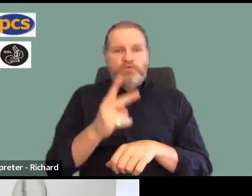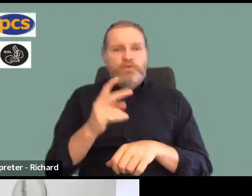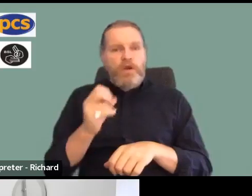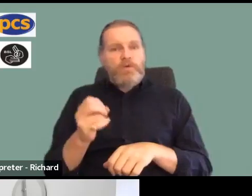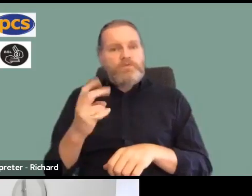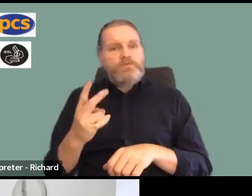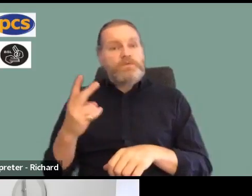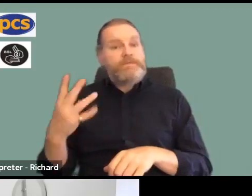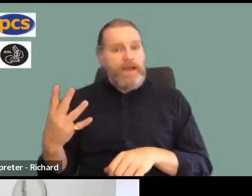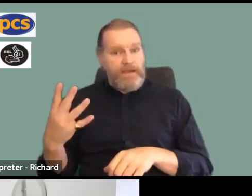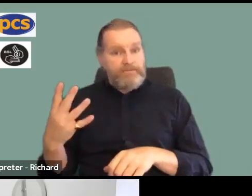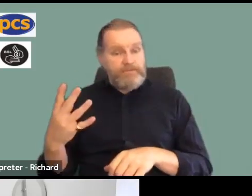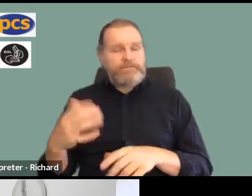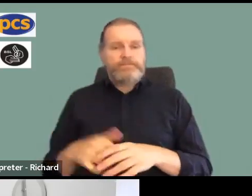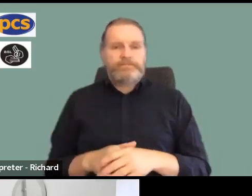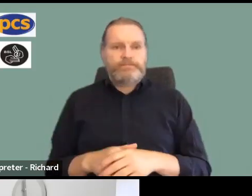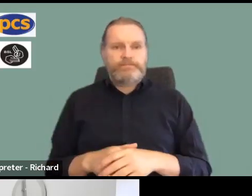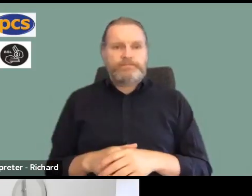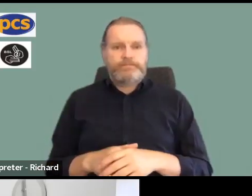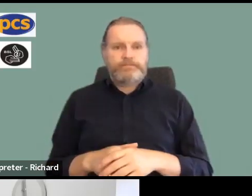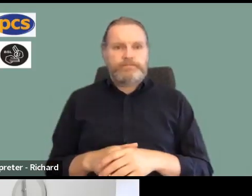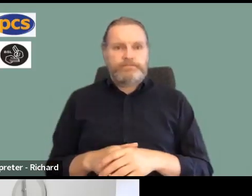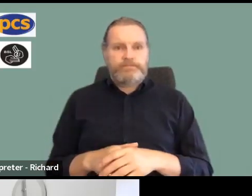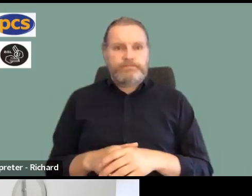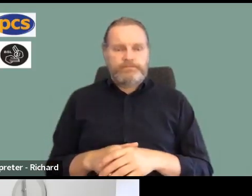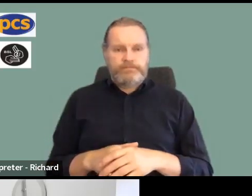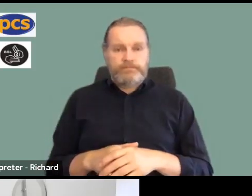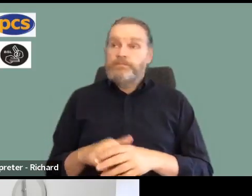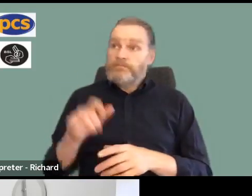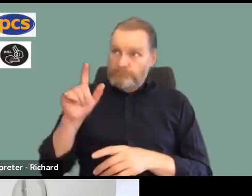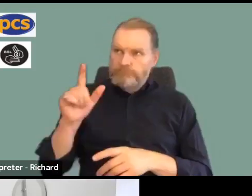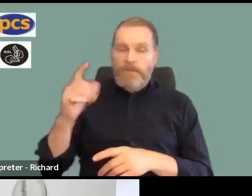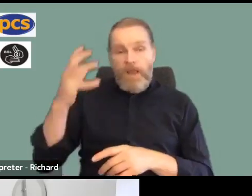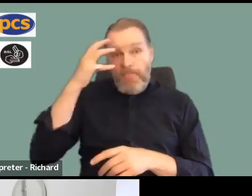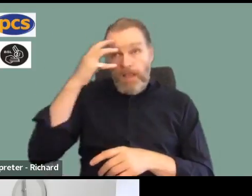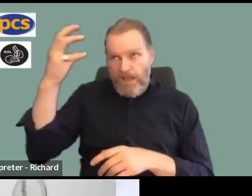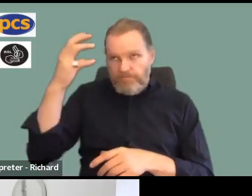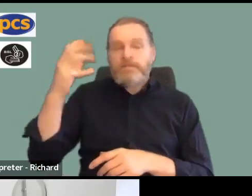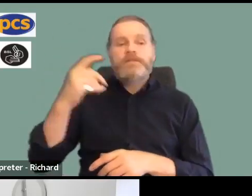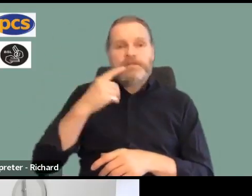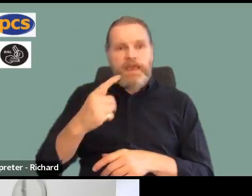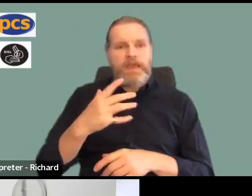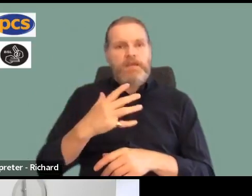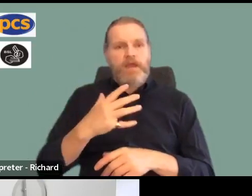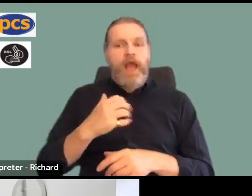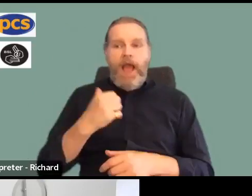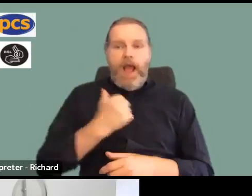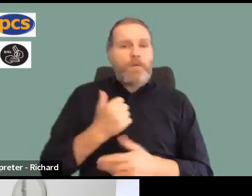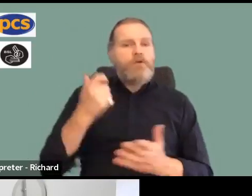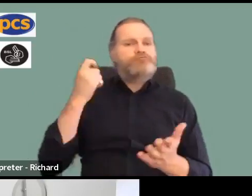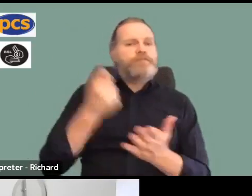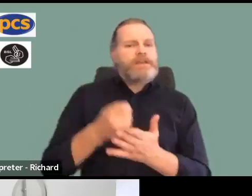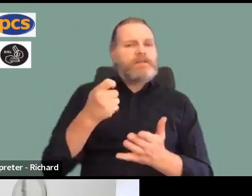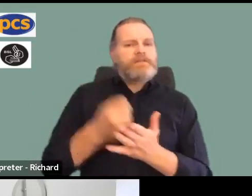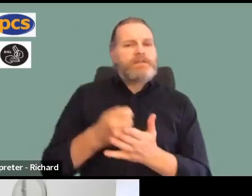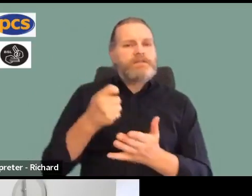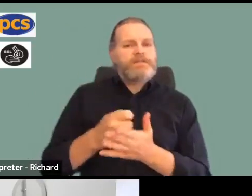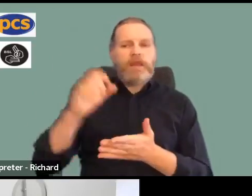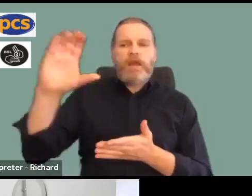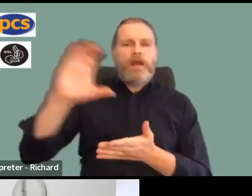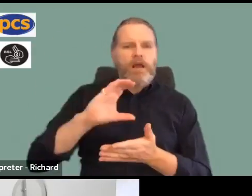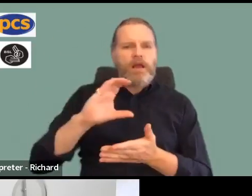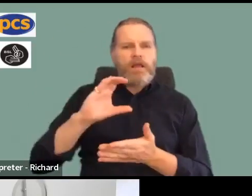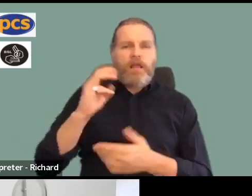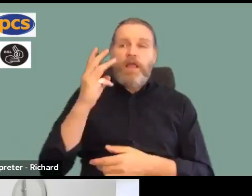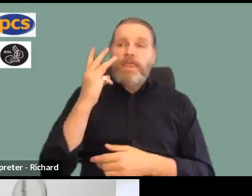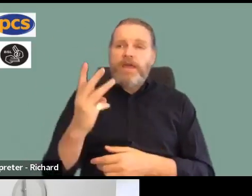time, the government has written to the union to confirm that they want to reduce our redundancy pay by up to 33